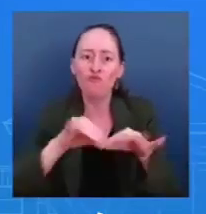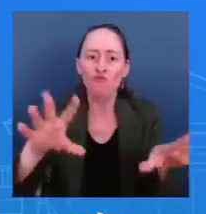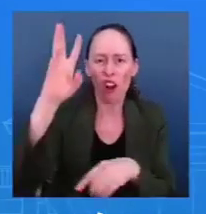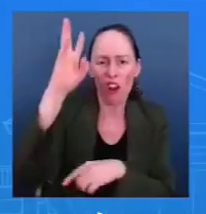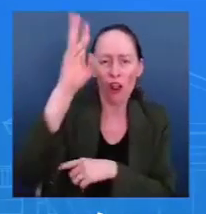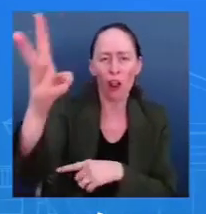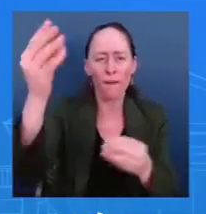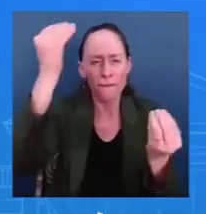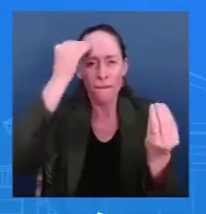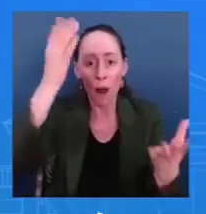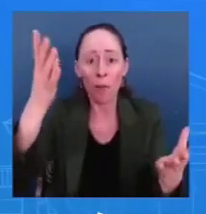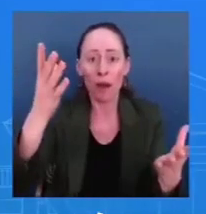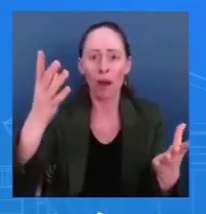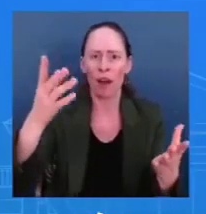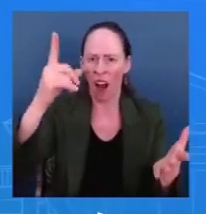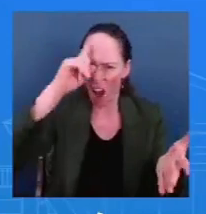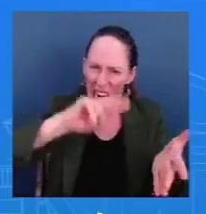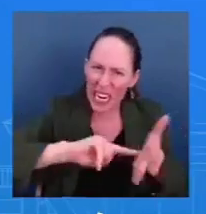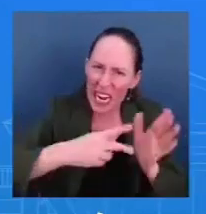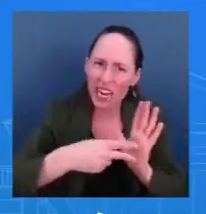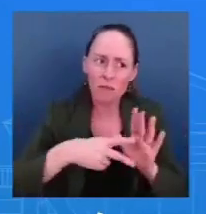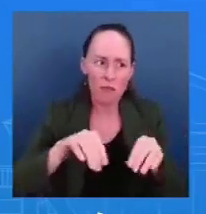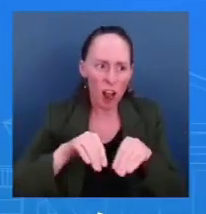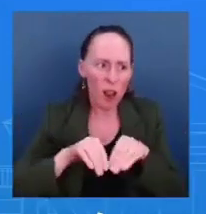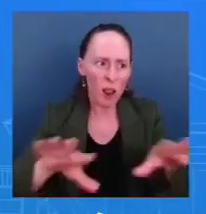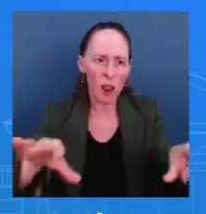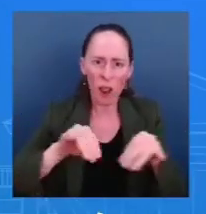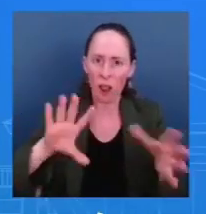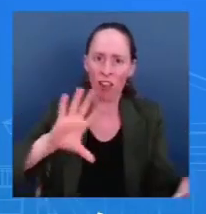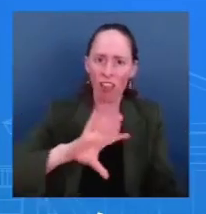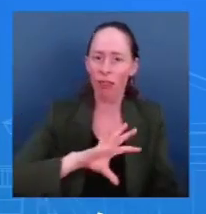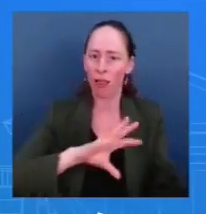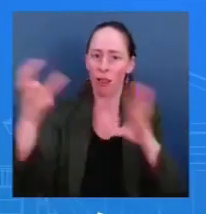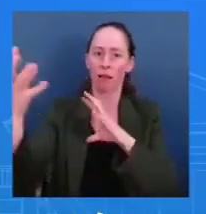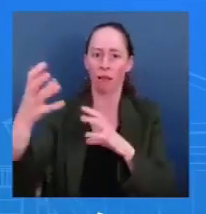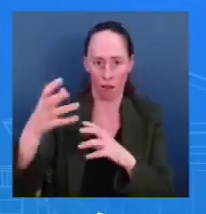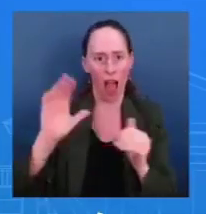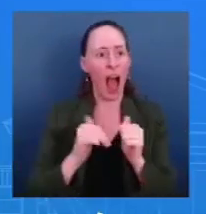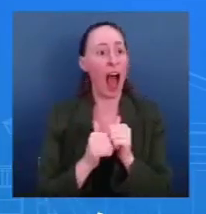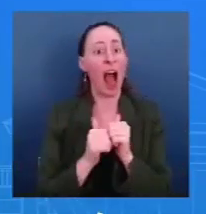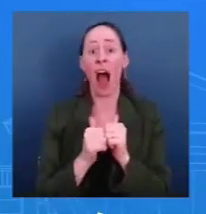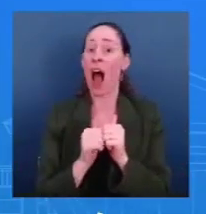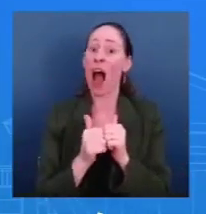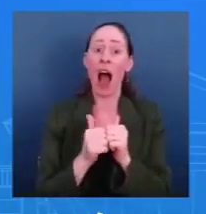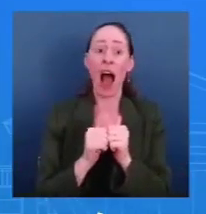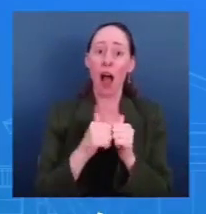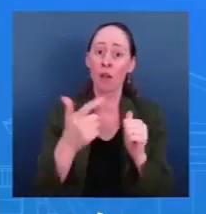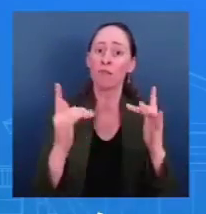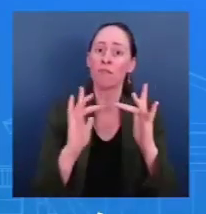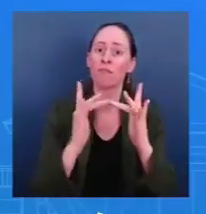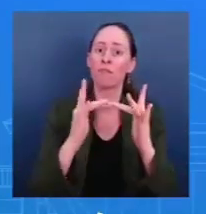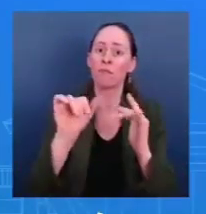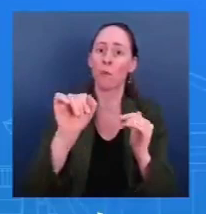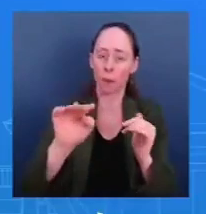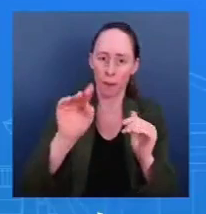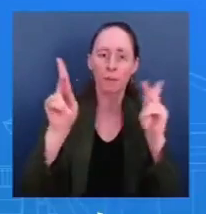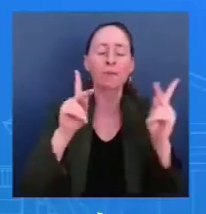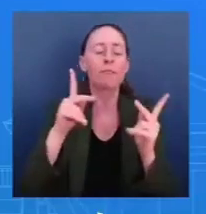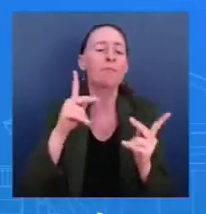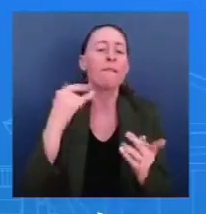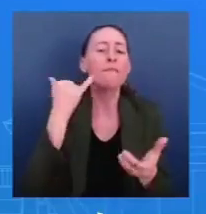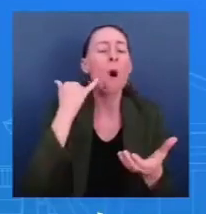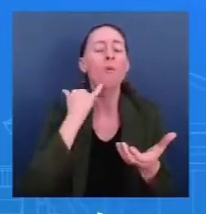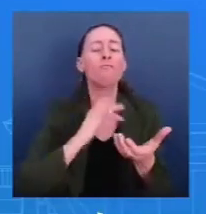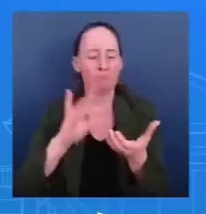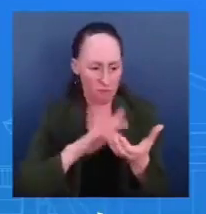and social media influencers that a certain number of Americans find credible. We will not stand for that. So in addition to the law